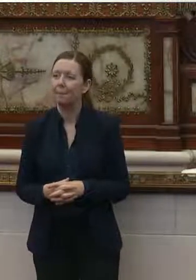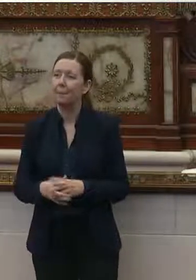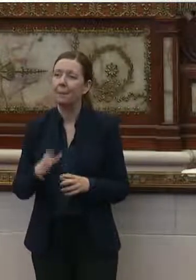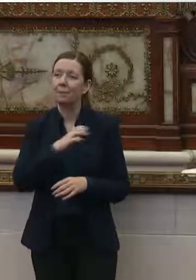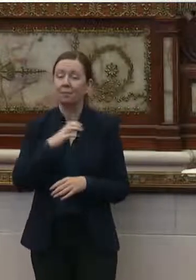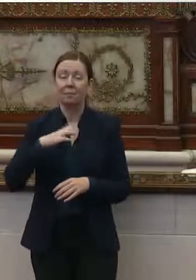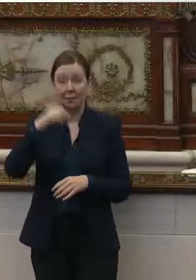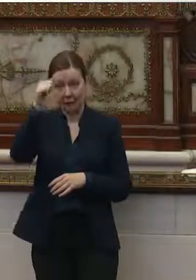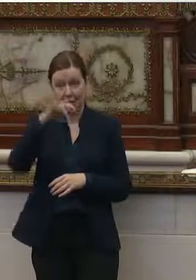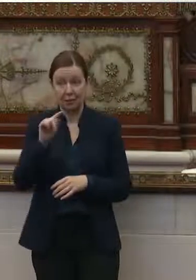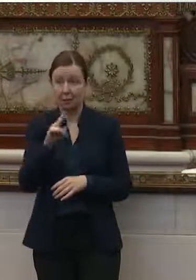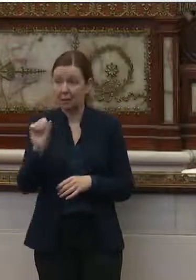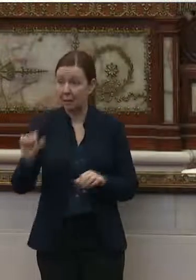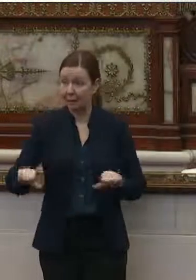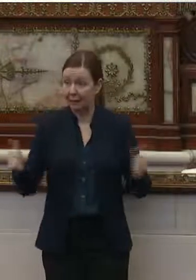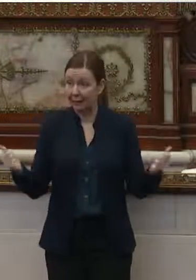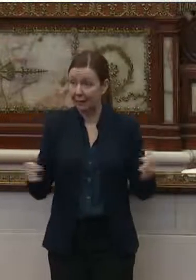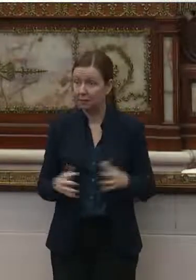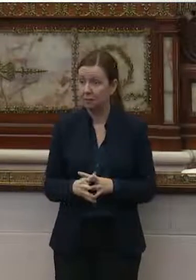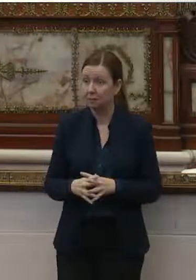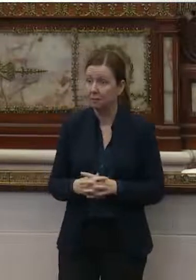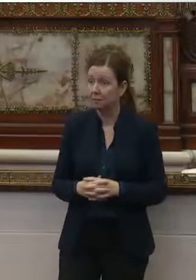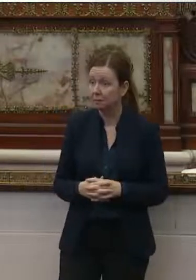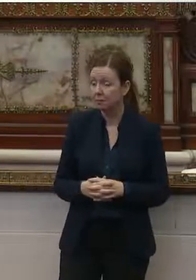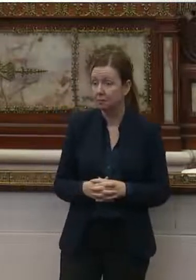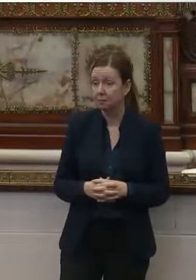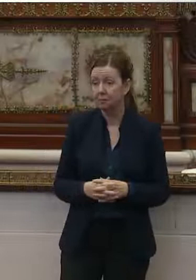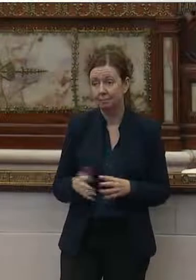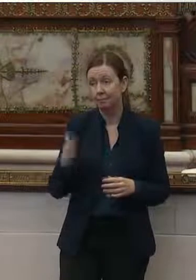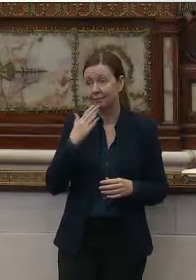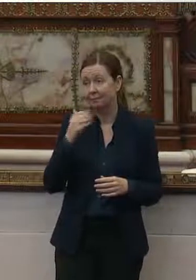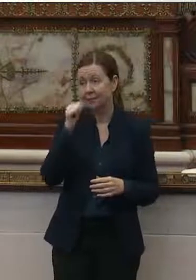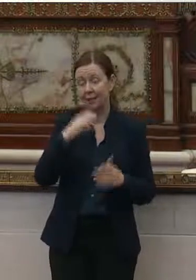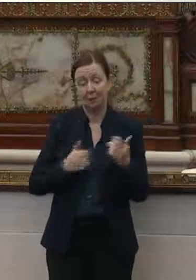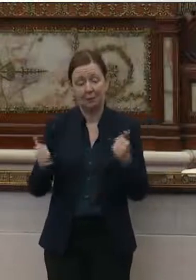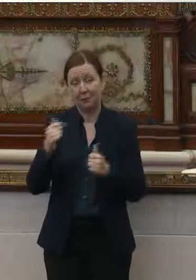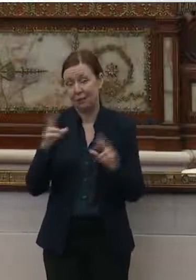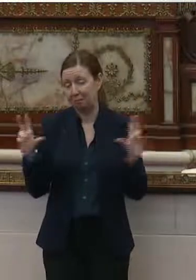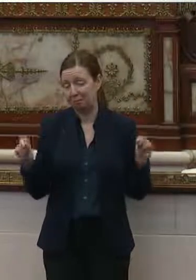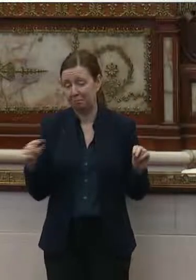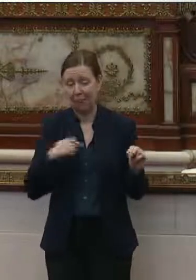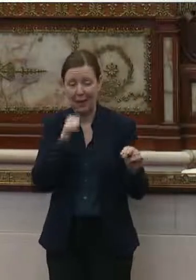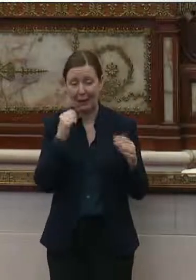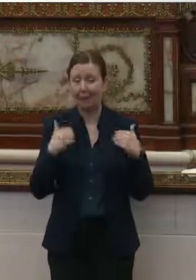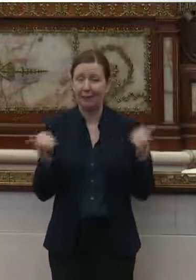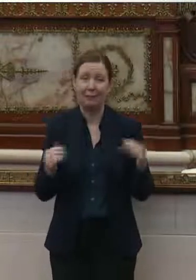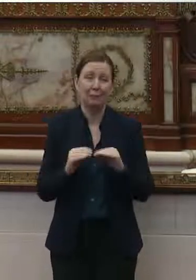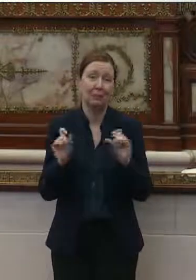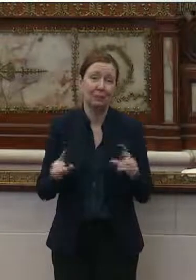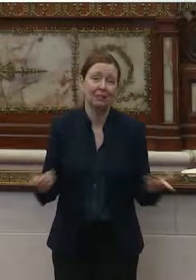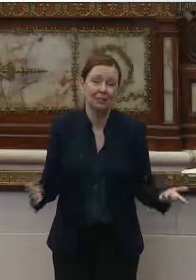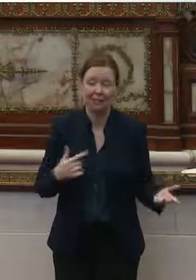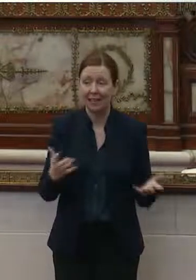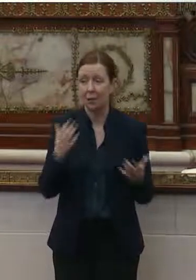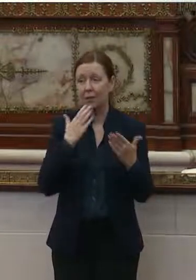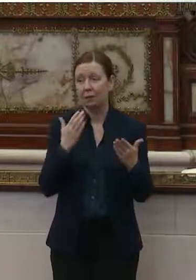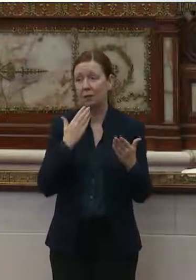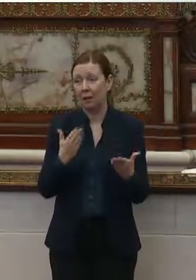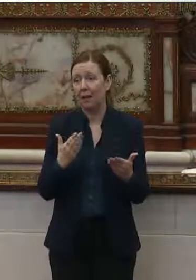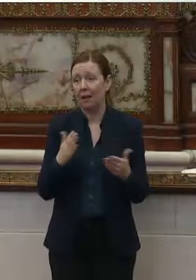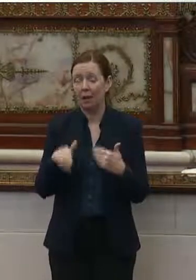Councilman Thomas, anything else? Thank you, Madam Chair. No, I actually don't have any more questions. I just wanted to thank